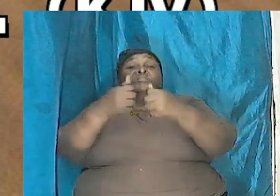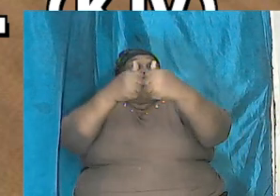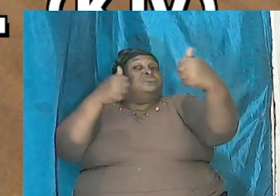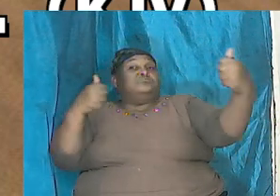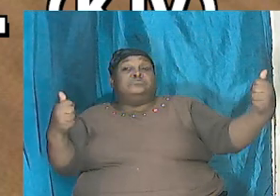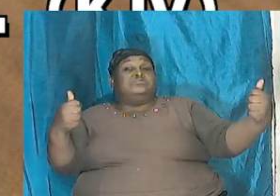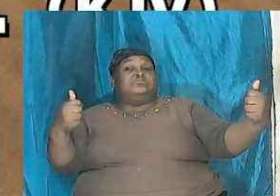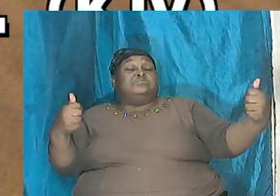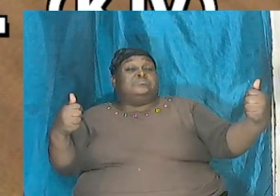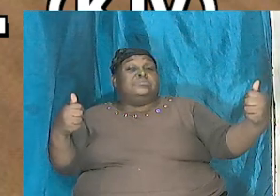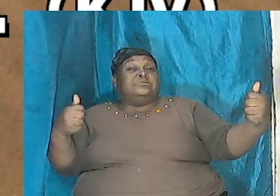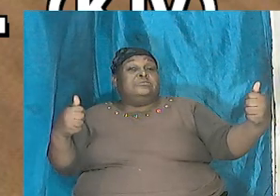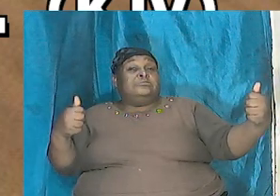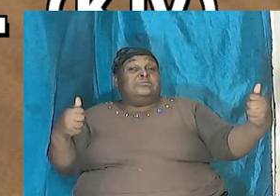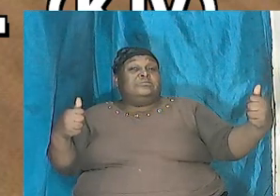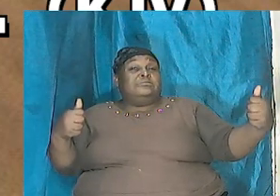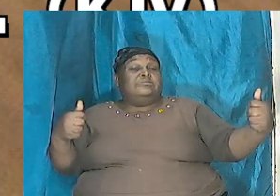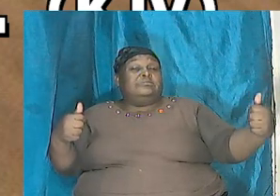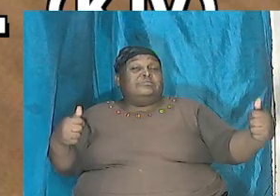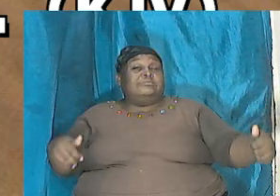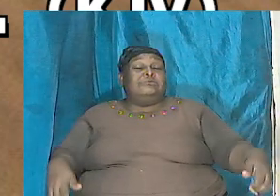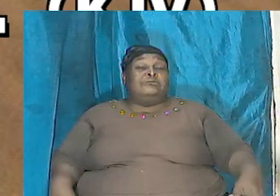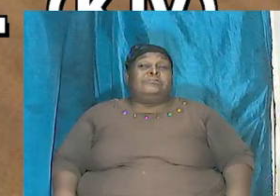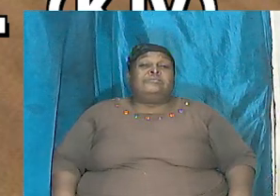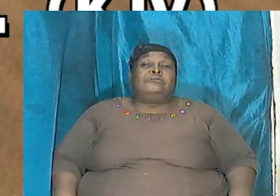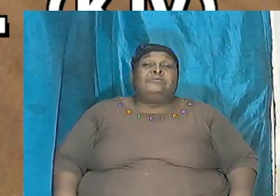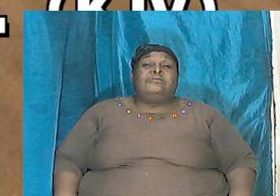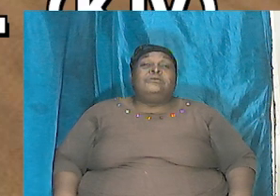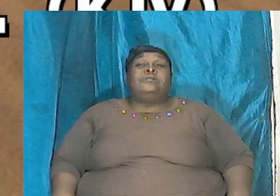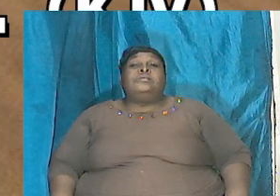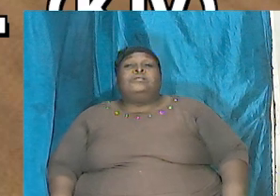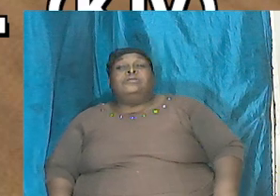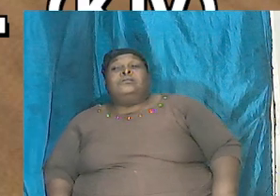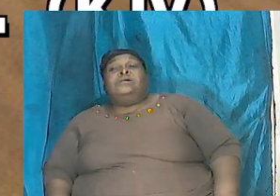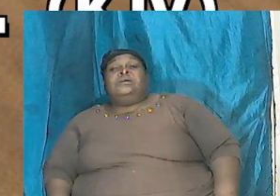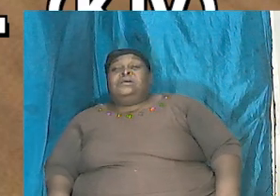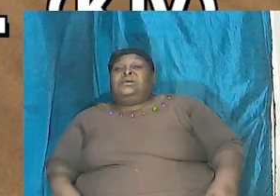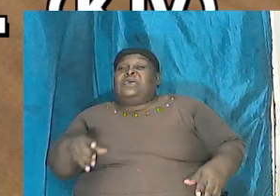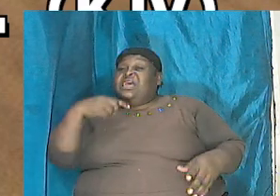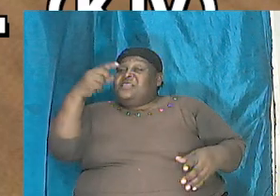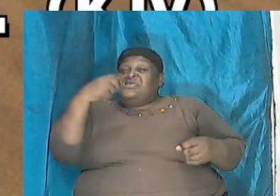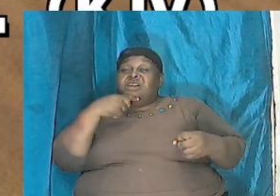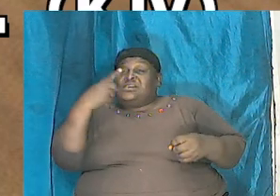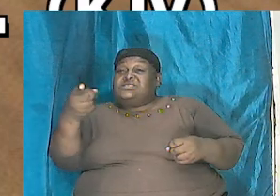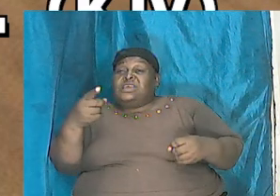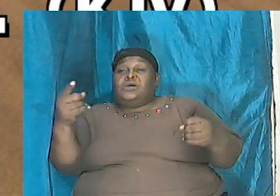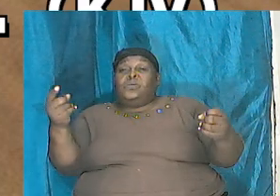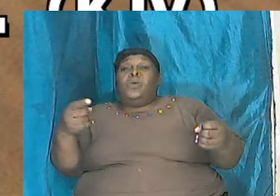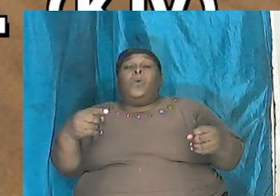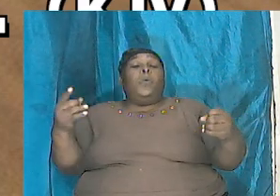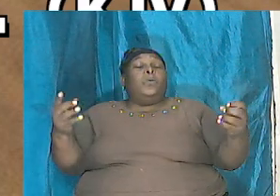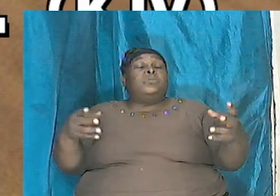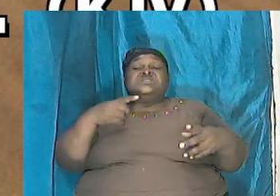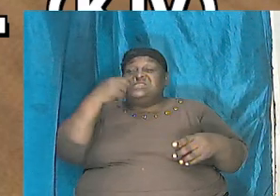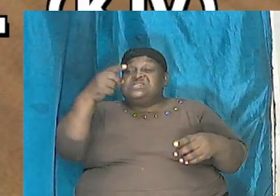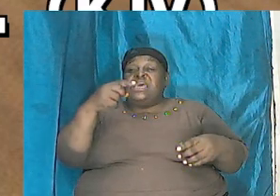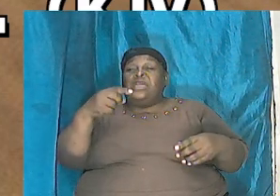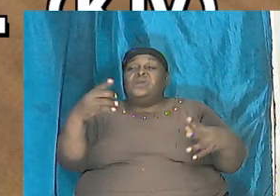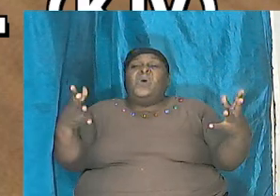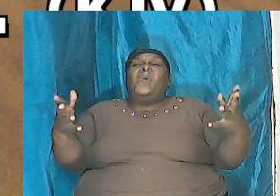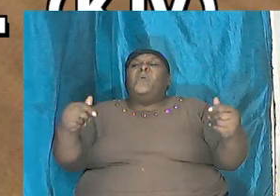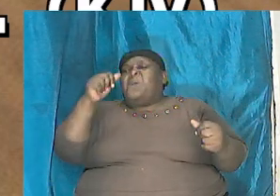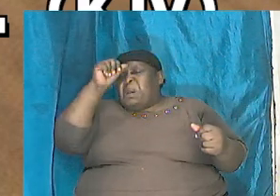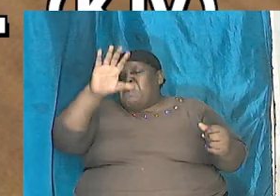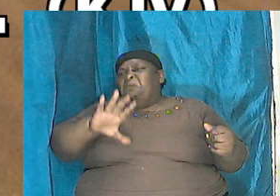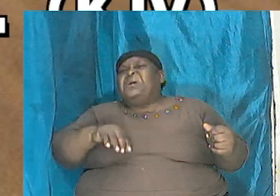this thing is and this is describing exactly what men today call